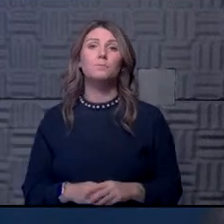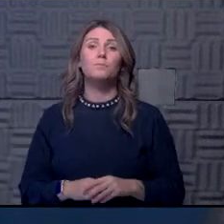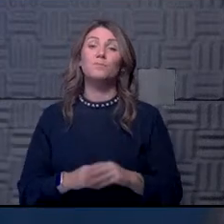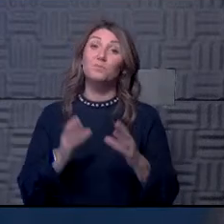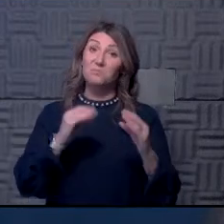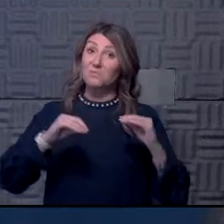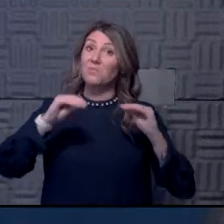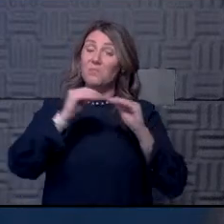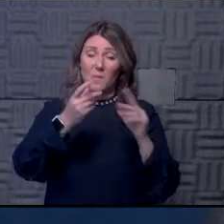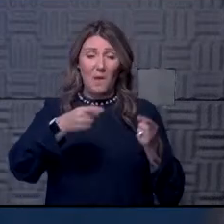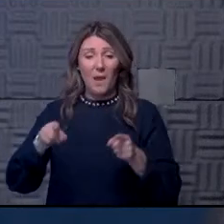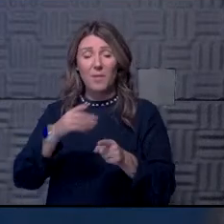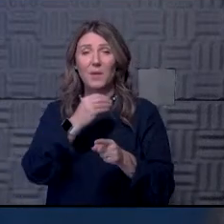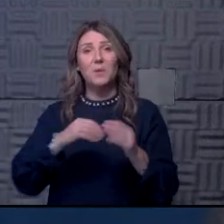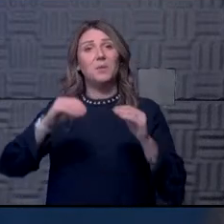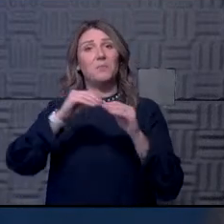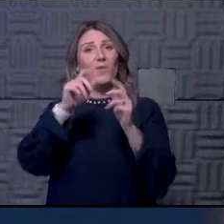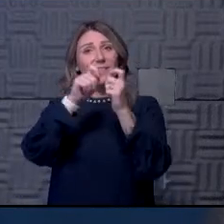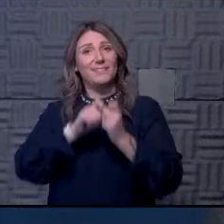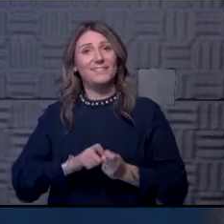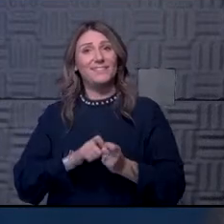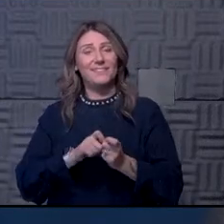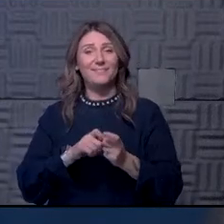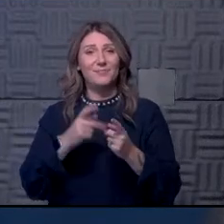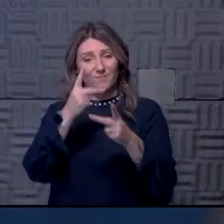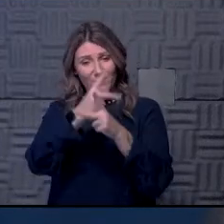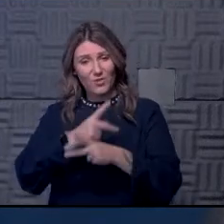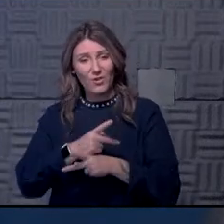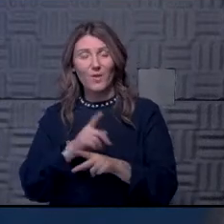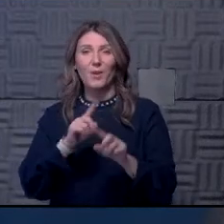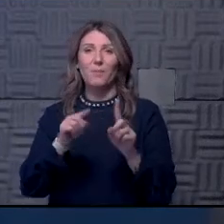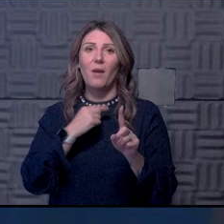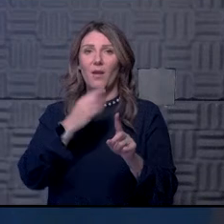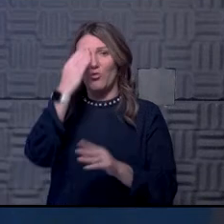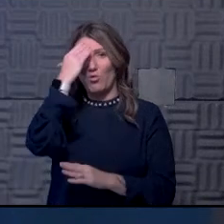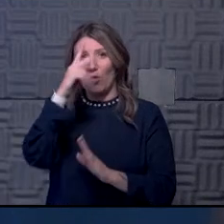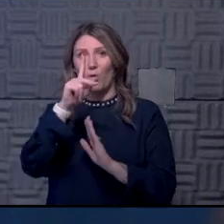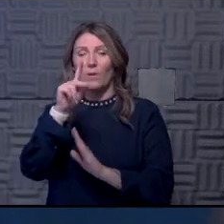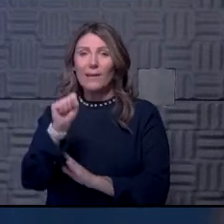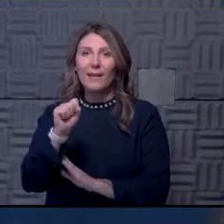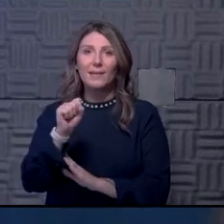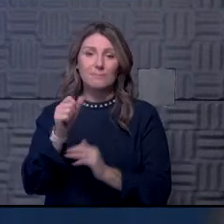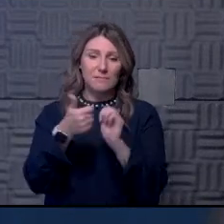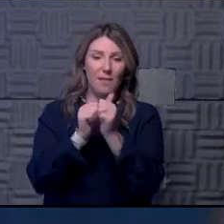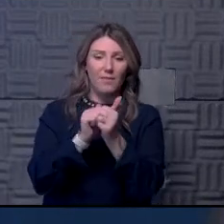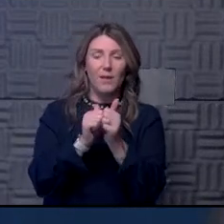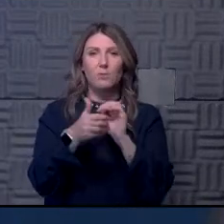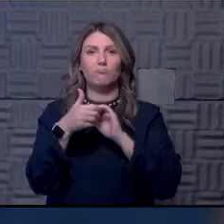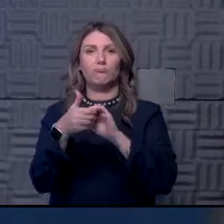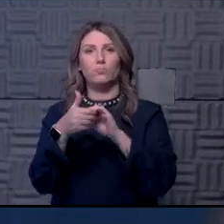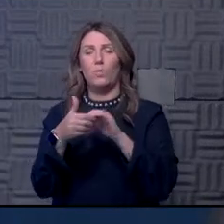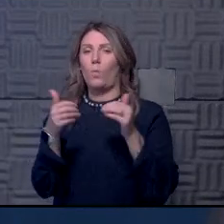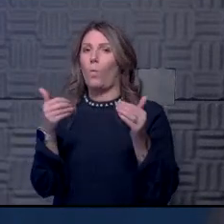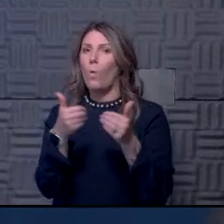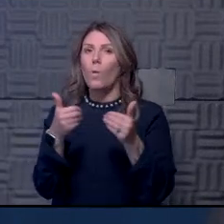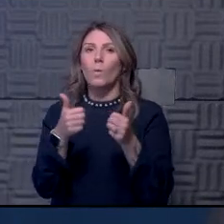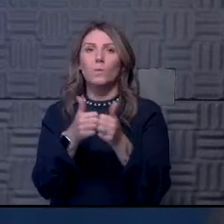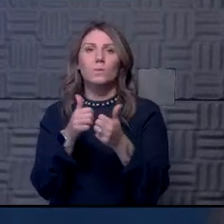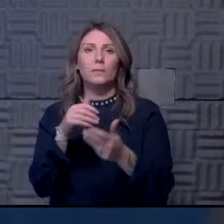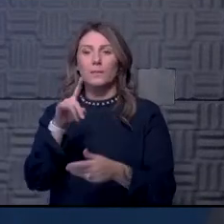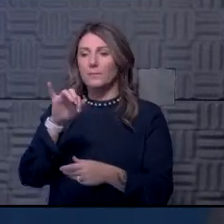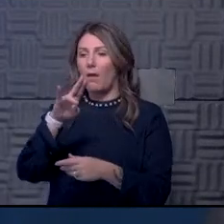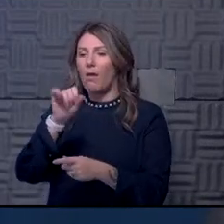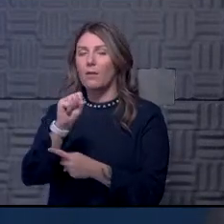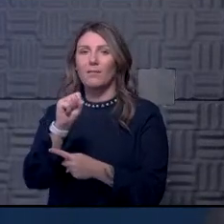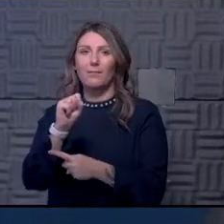to come and more details to be worked out. Uh, but, uh, I know, uh, Kansas athletics is working closely with, uh, Douglas County, uh, department, uh,